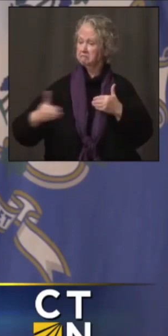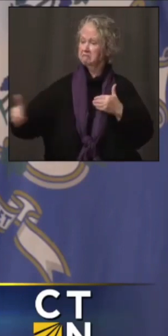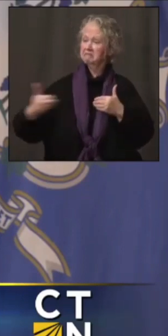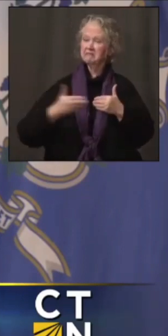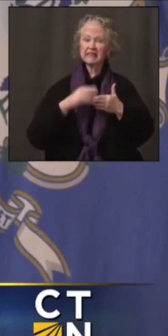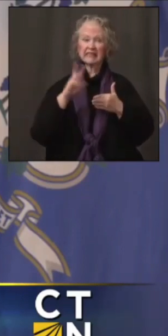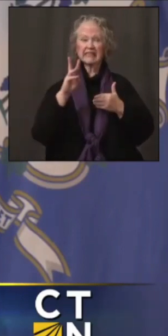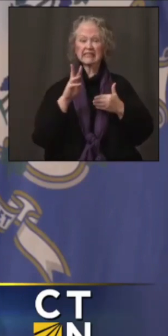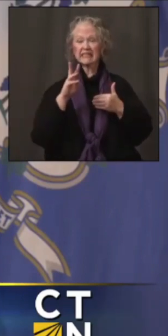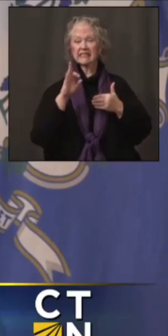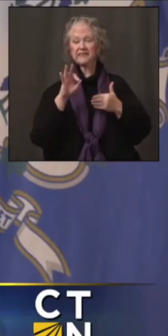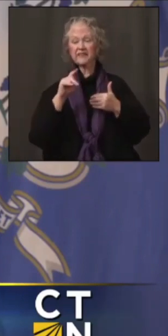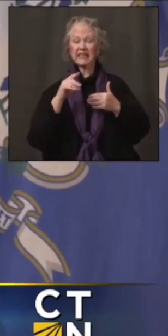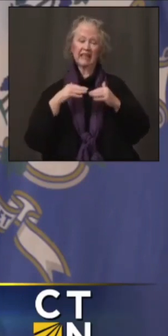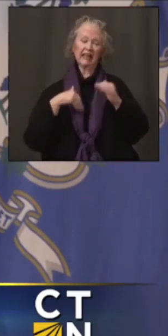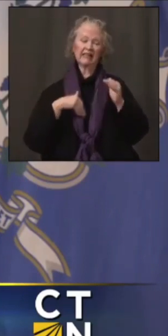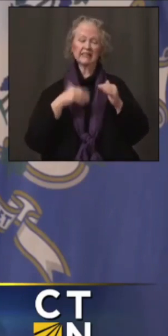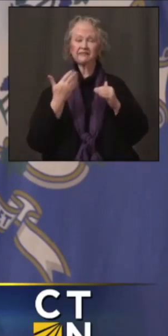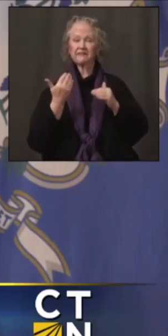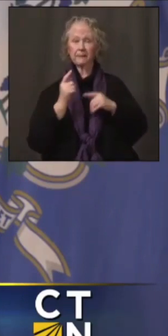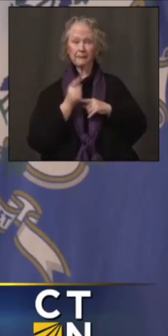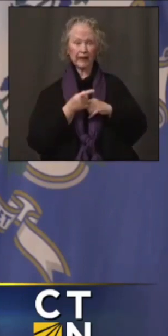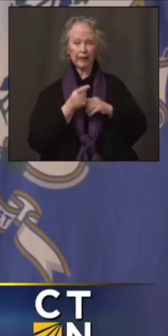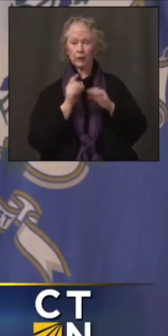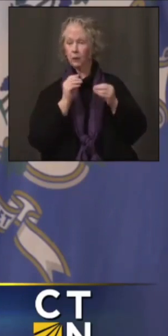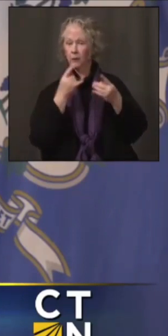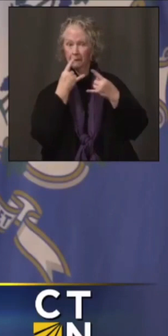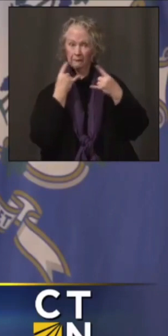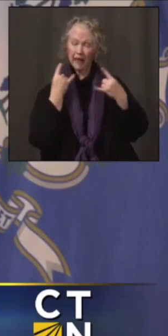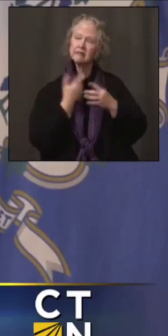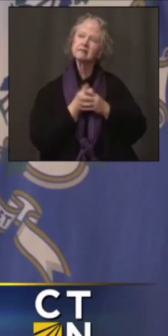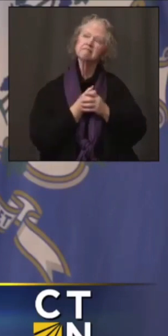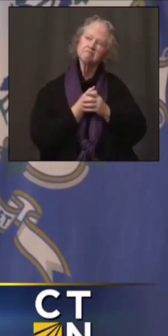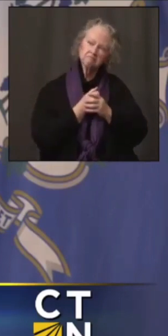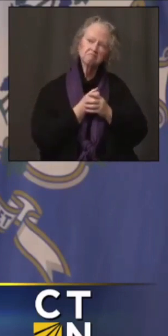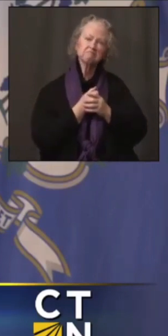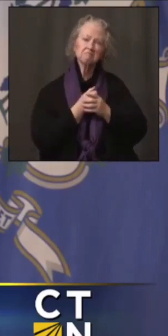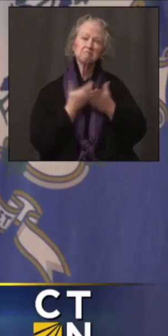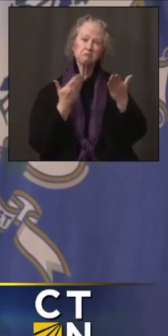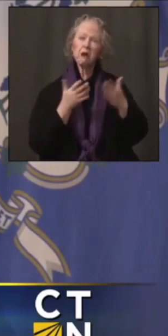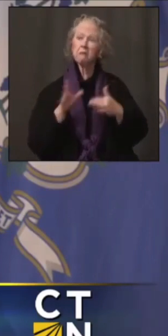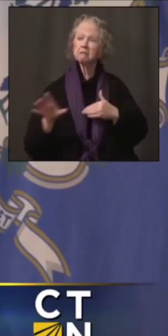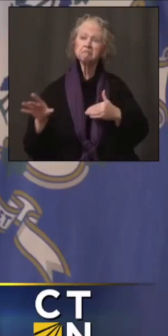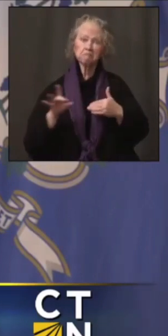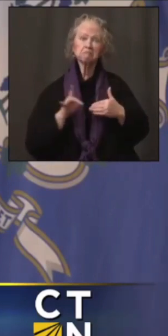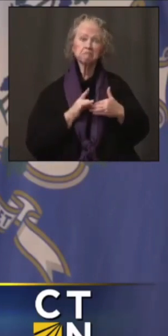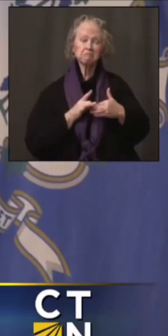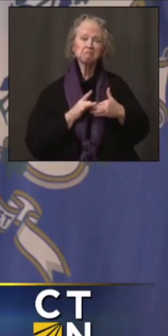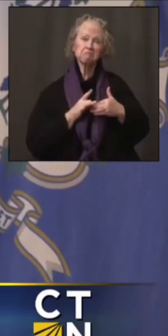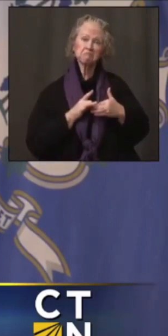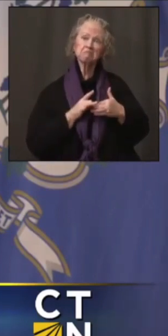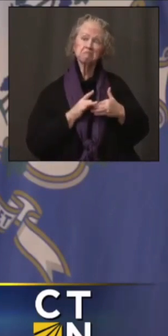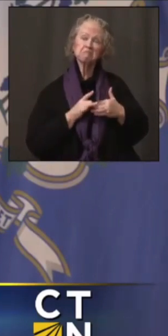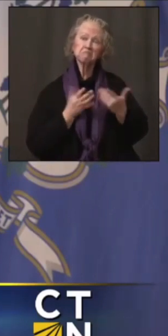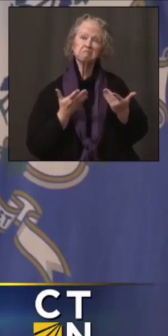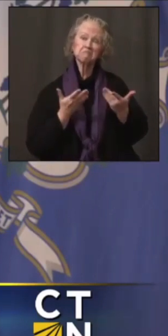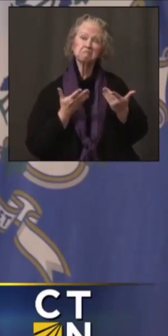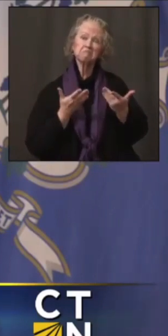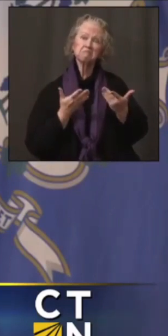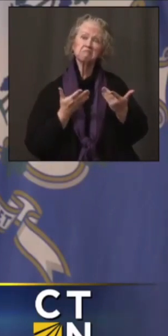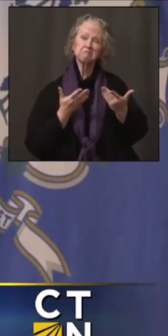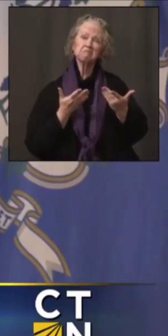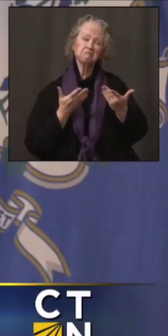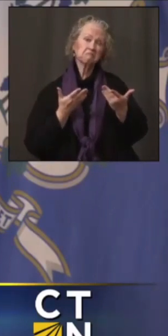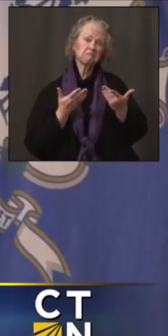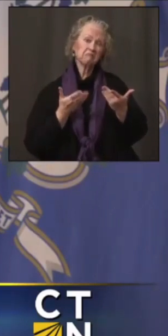somebody for less than 15 minutes and you're not wearing your mask, the chance of you getting infected, if somebody nearby is infected, has just